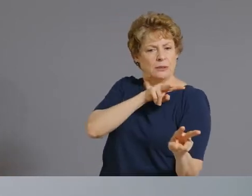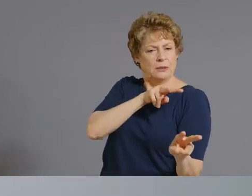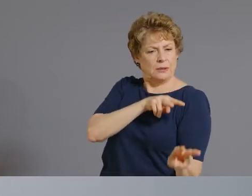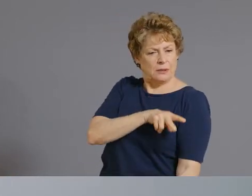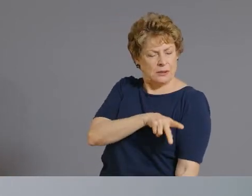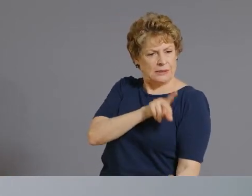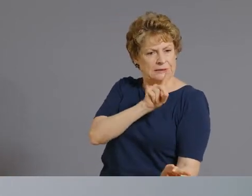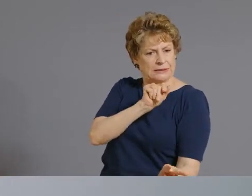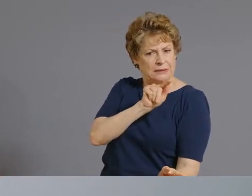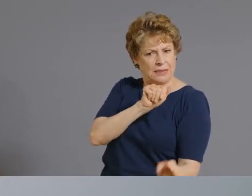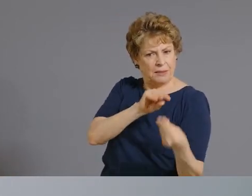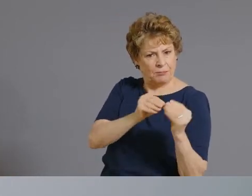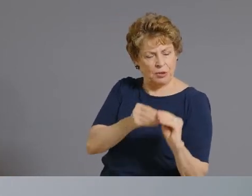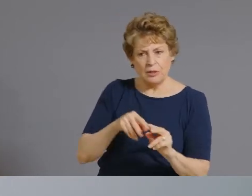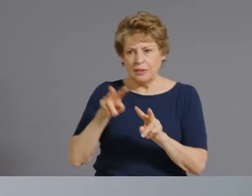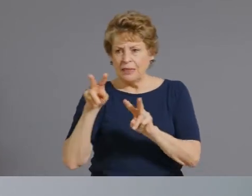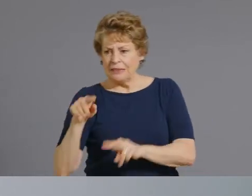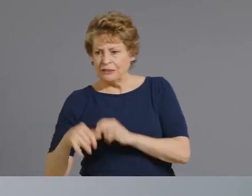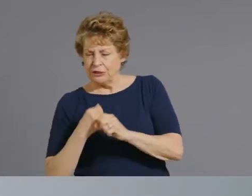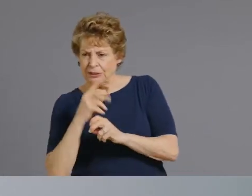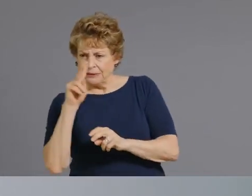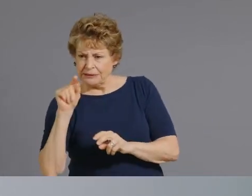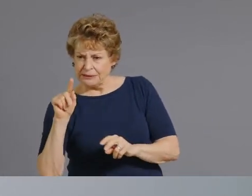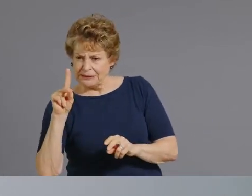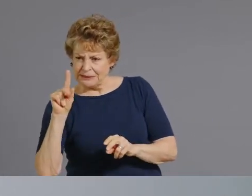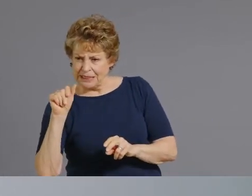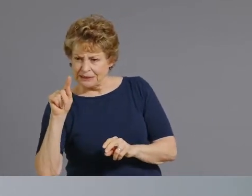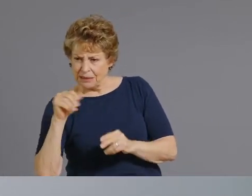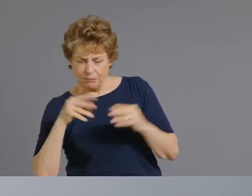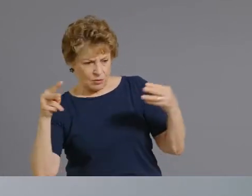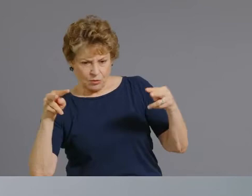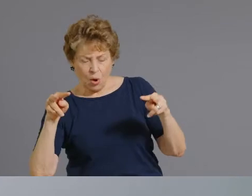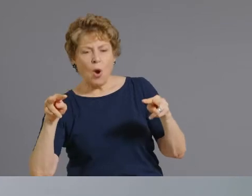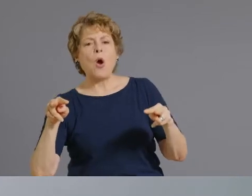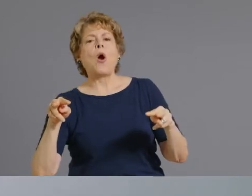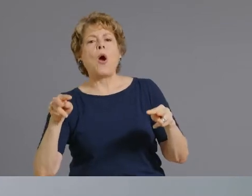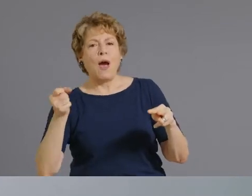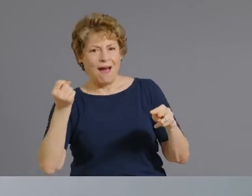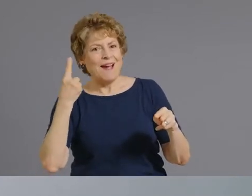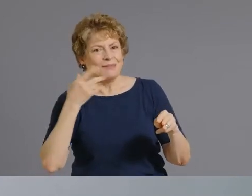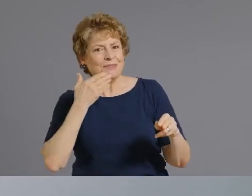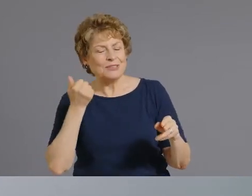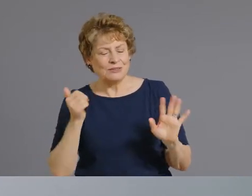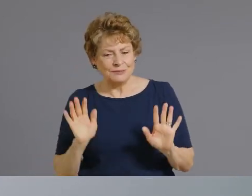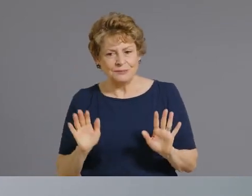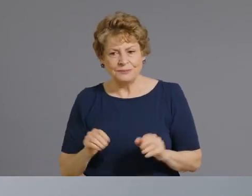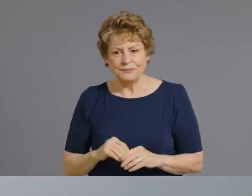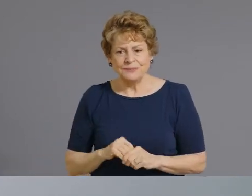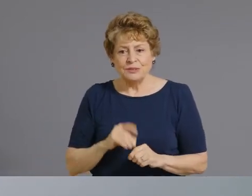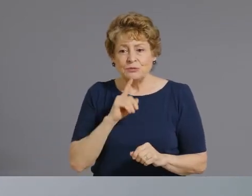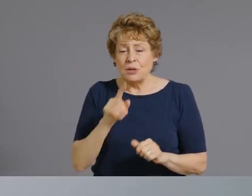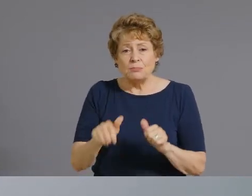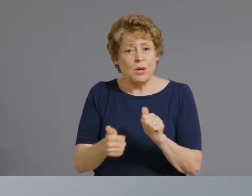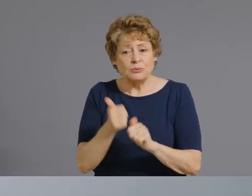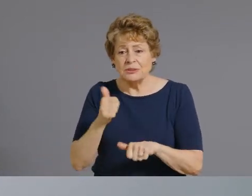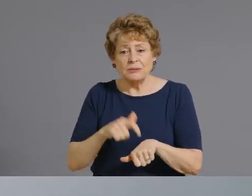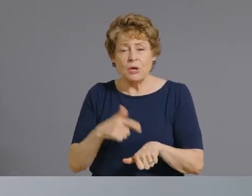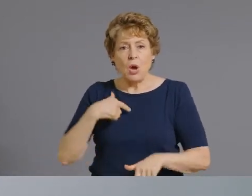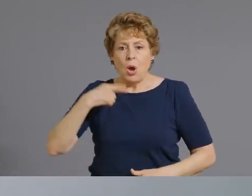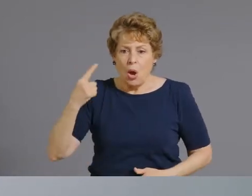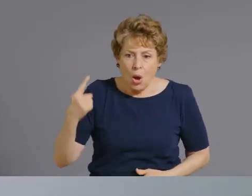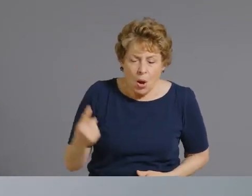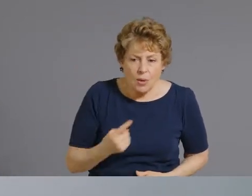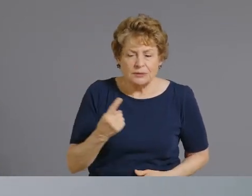you know most of our data is done on a yearly basis so for us to continue doing this aggregate count